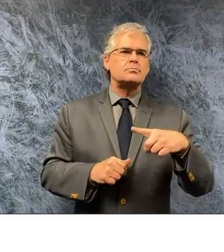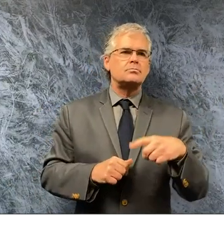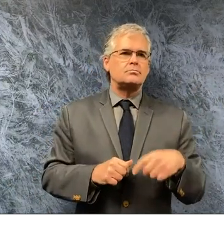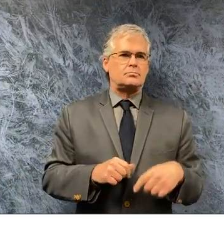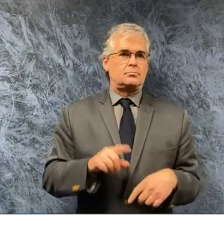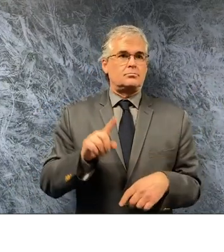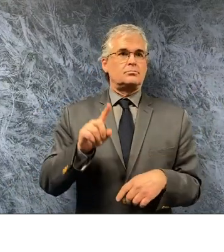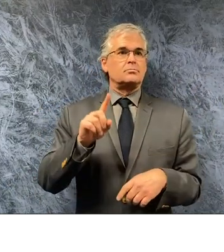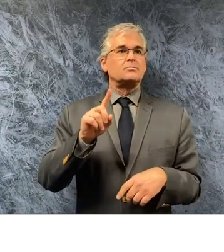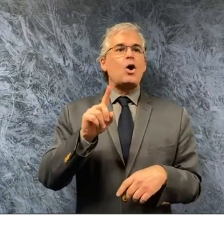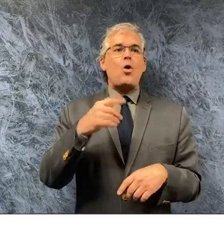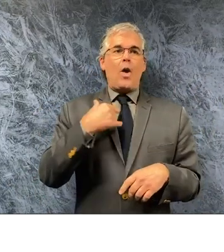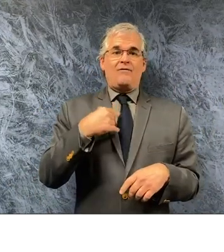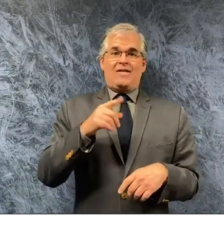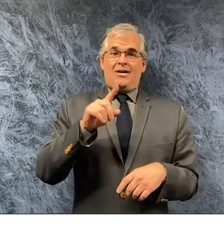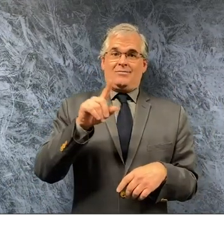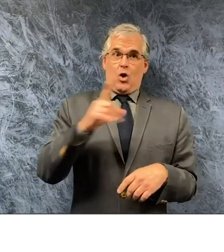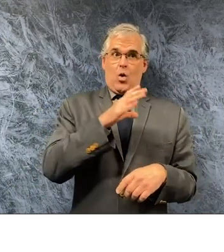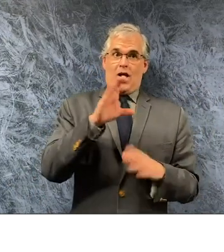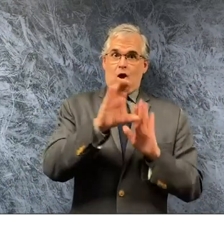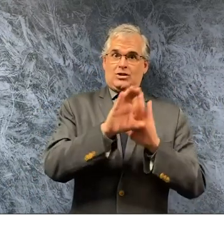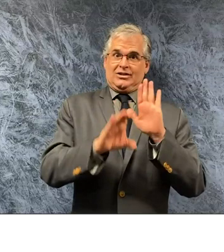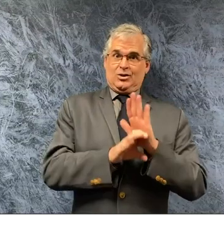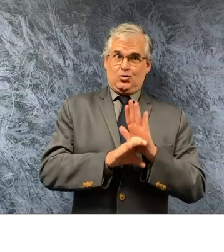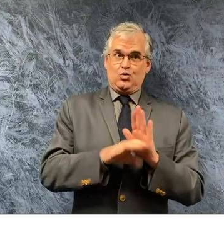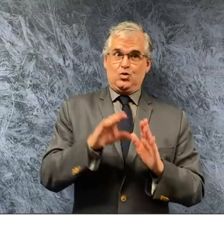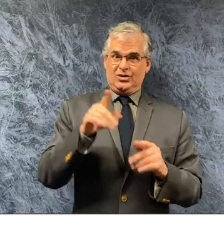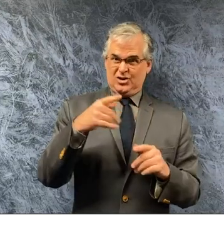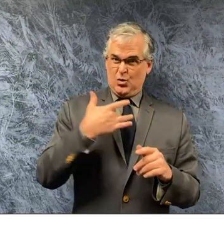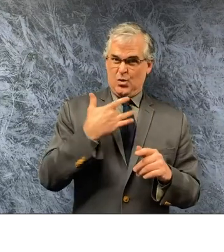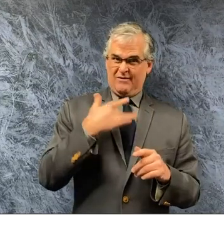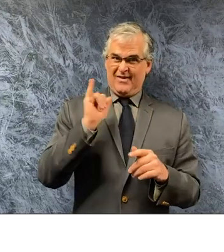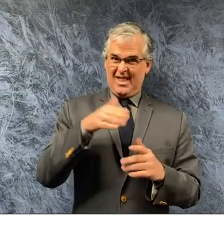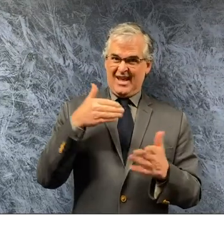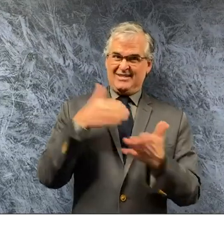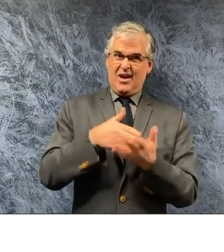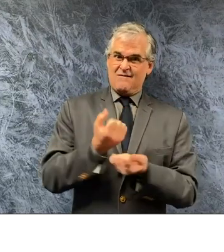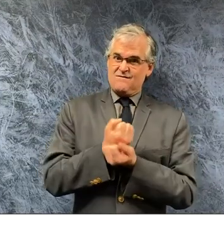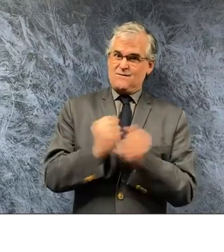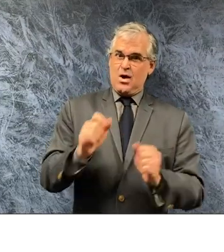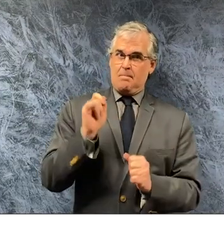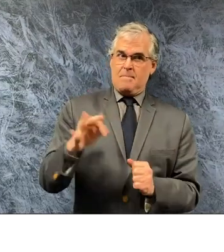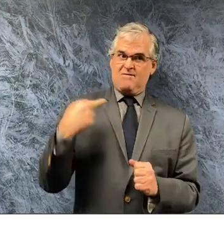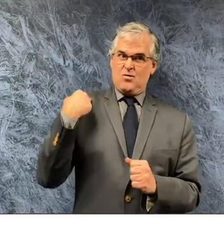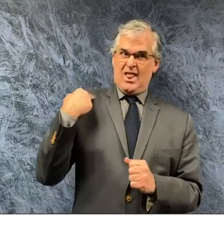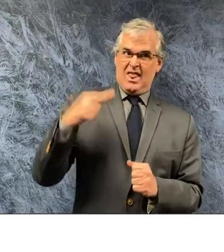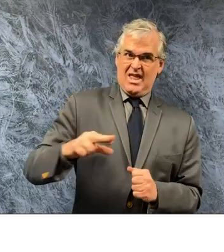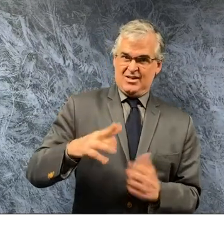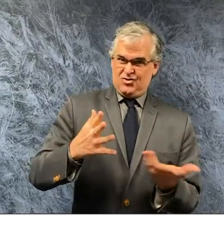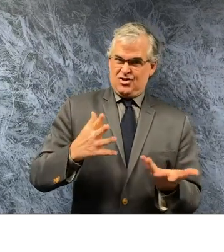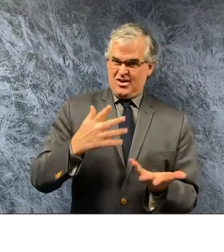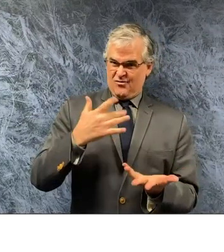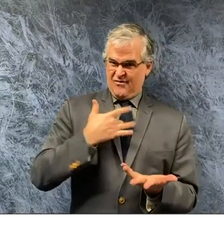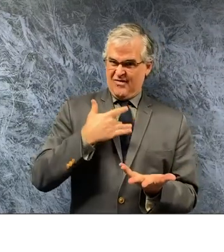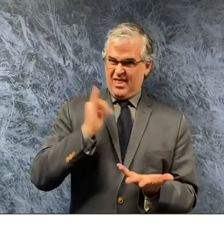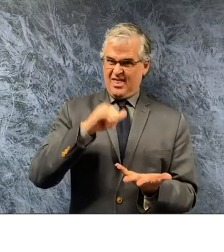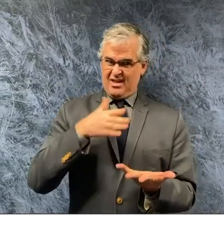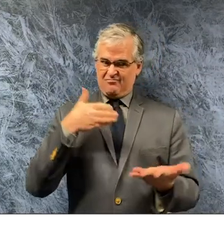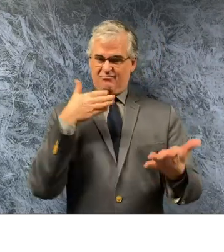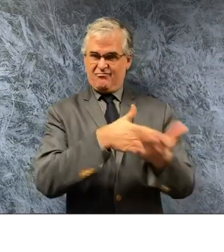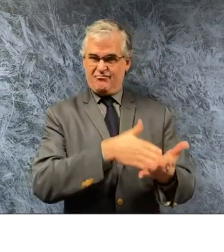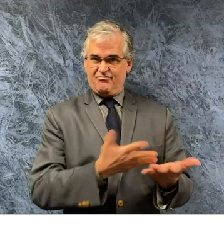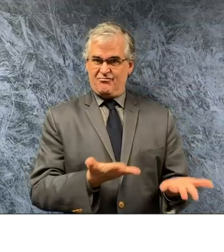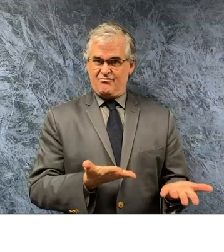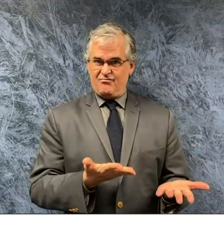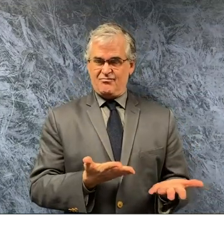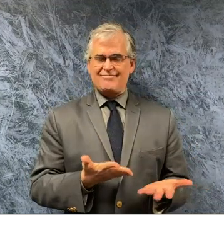prohibiting gatherings of i have uh spent countless hours praying on this myself talking to faith